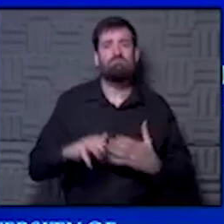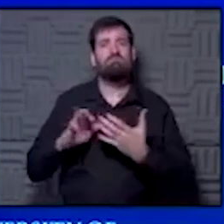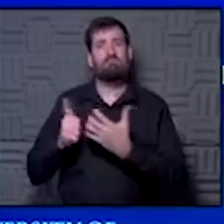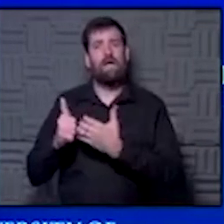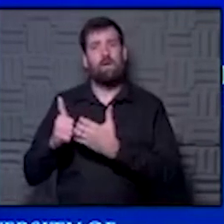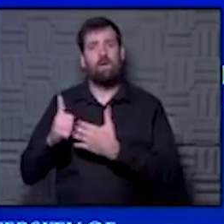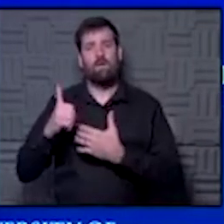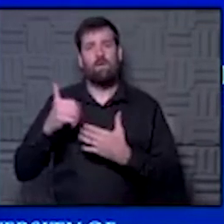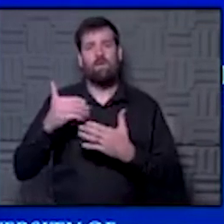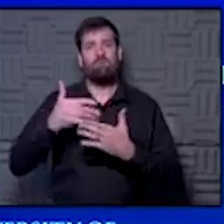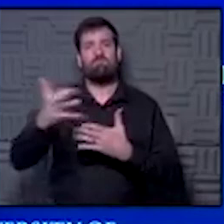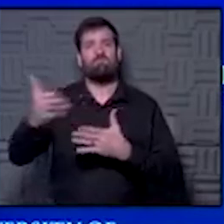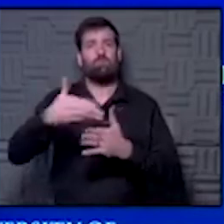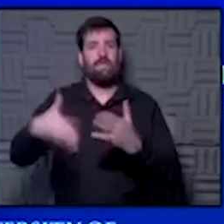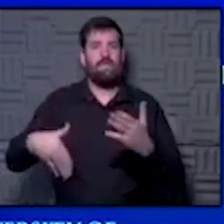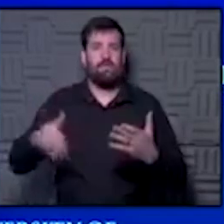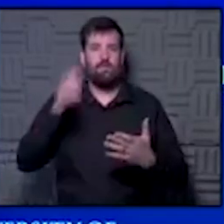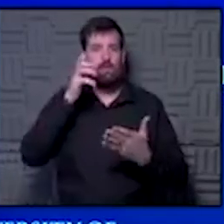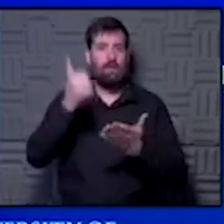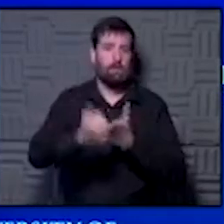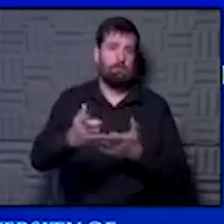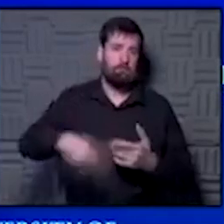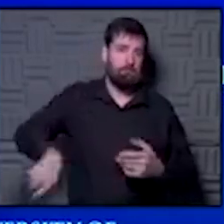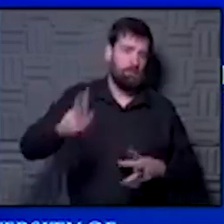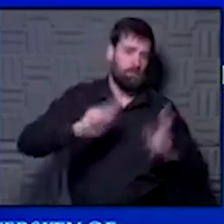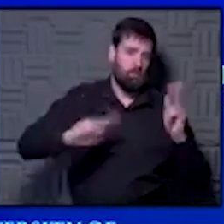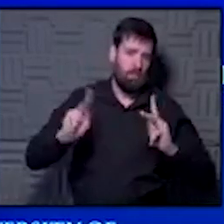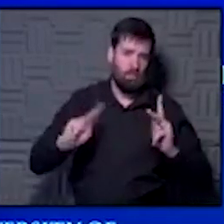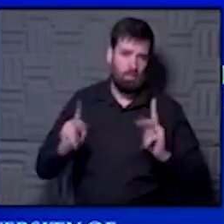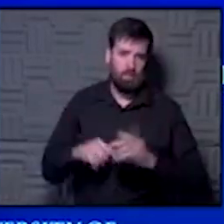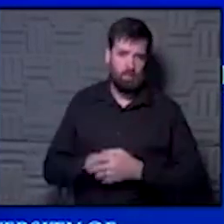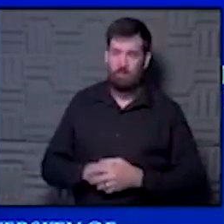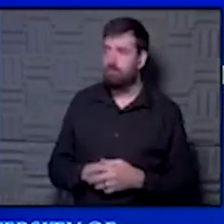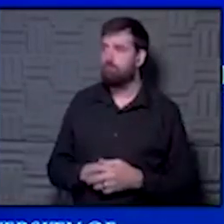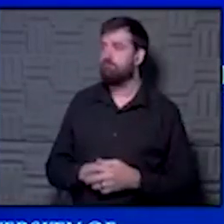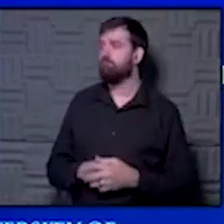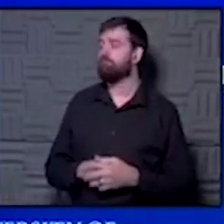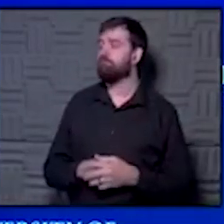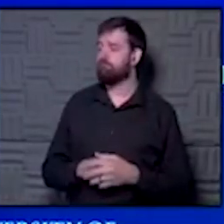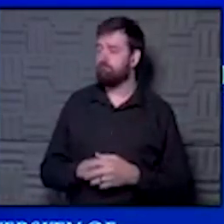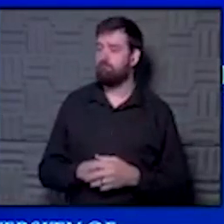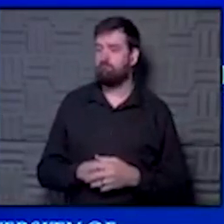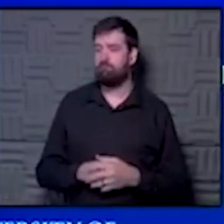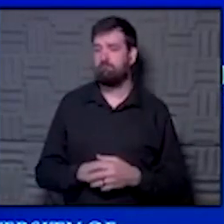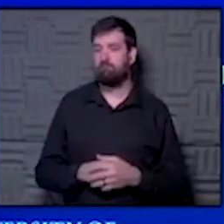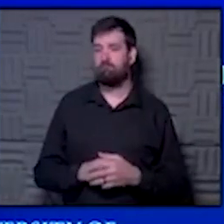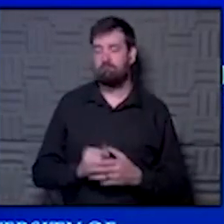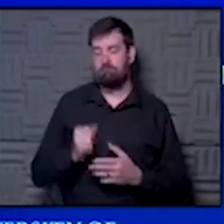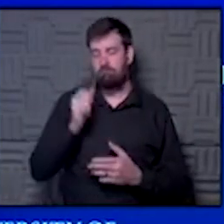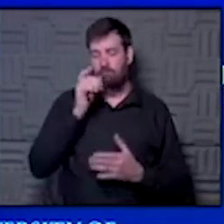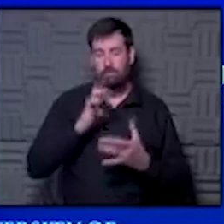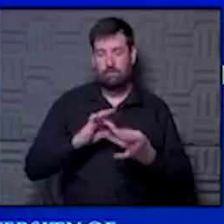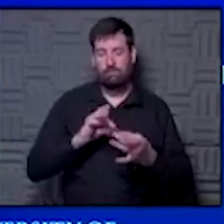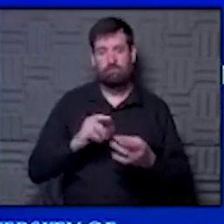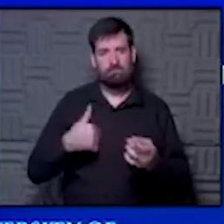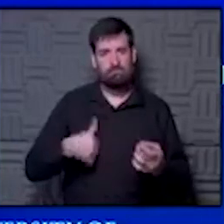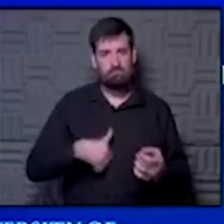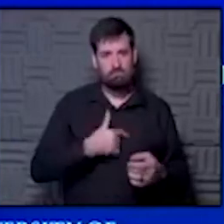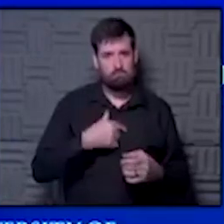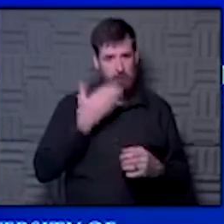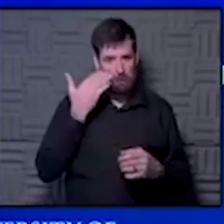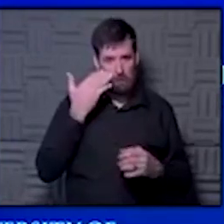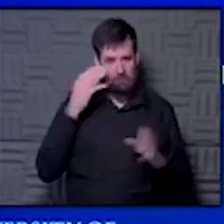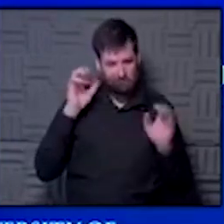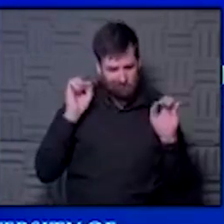the weekend that might help folks? You know, here's what I would say. We know we can stay